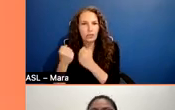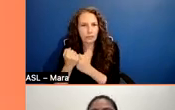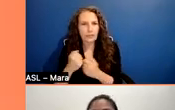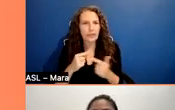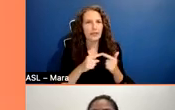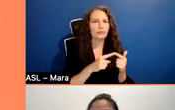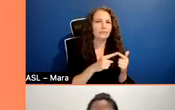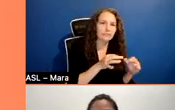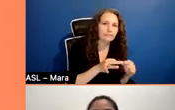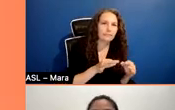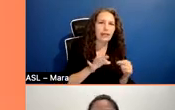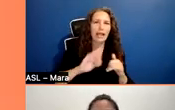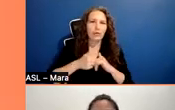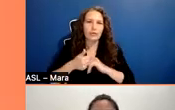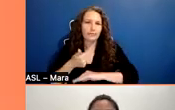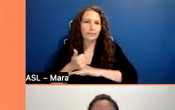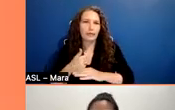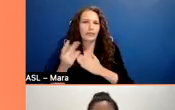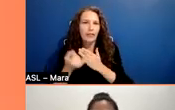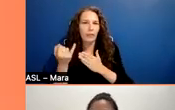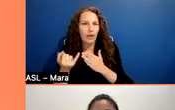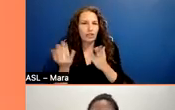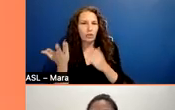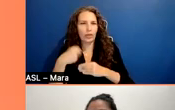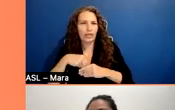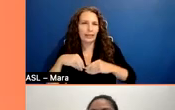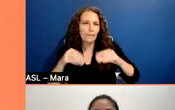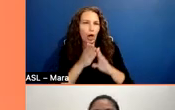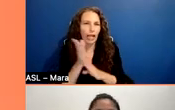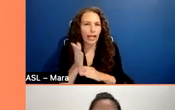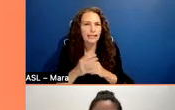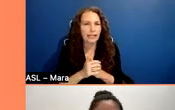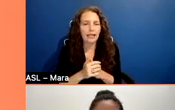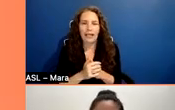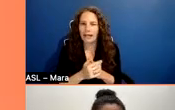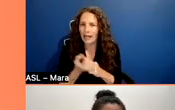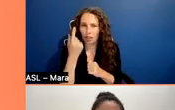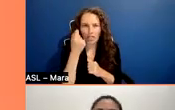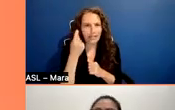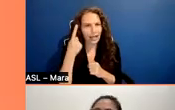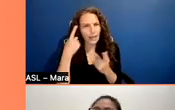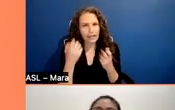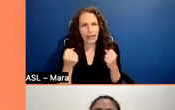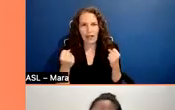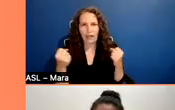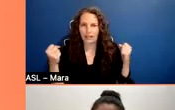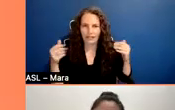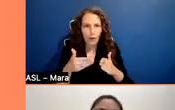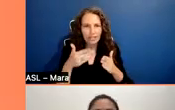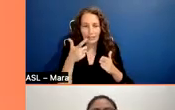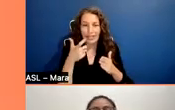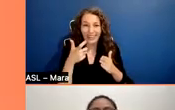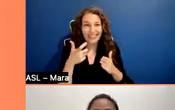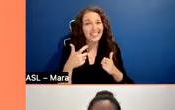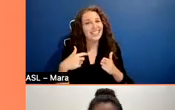today's workshop on mental health again, because it's a, it's just, it's a difficult process. It's difficult to start. It's difficult to continue.